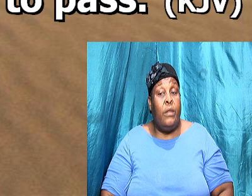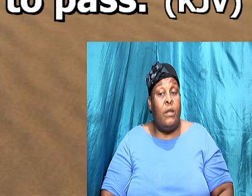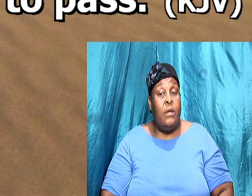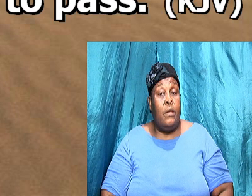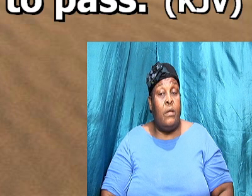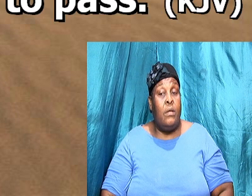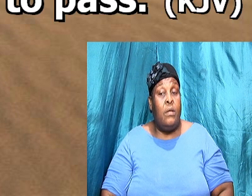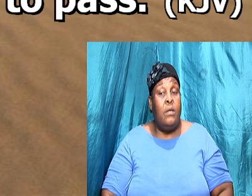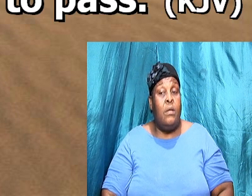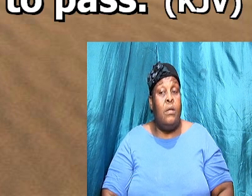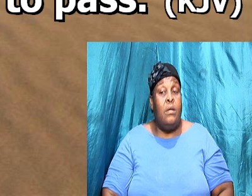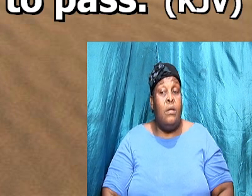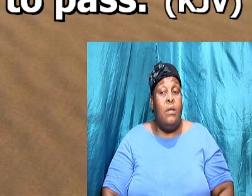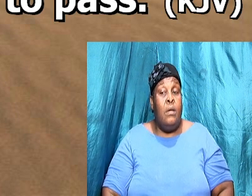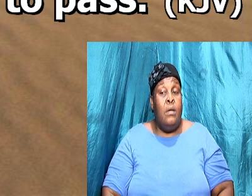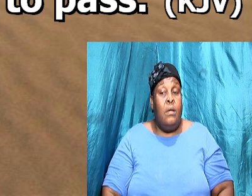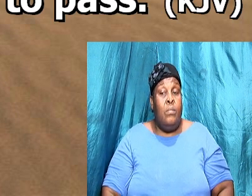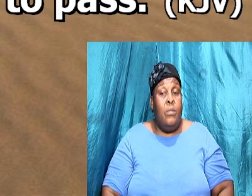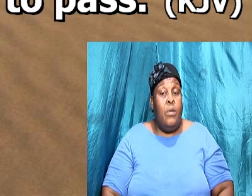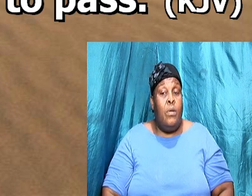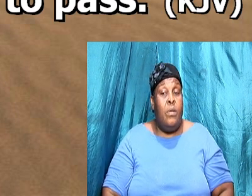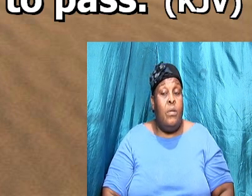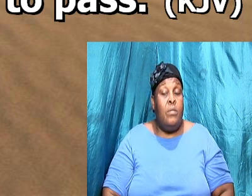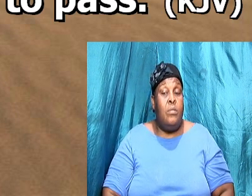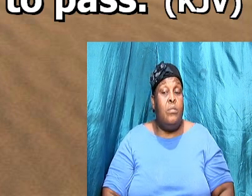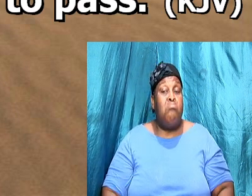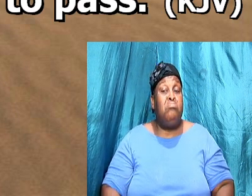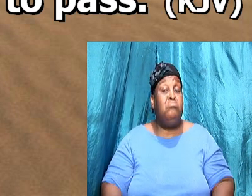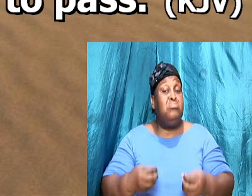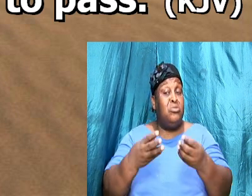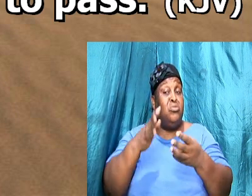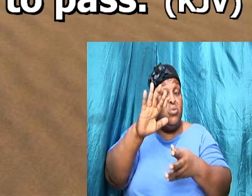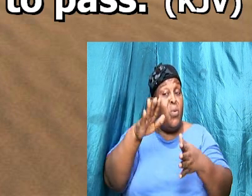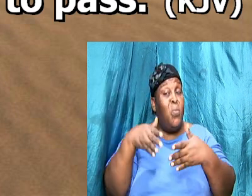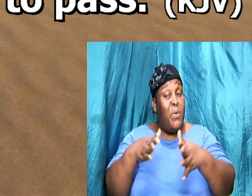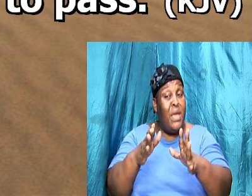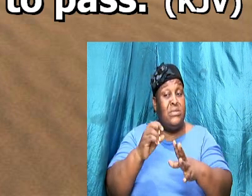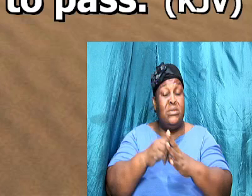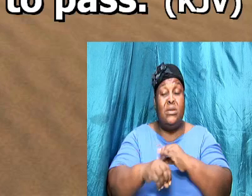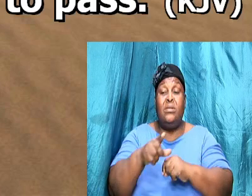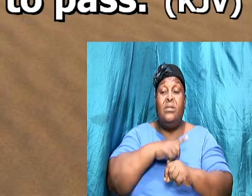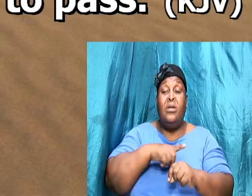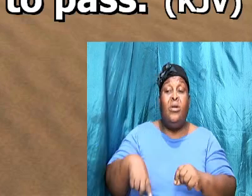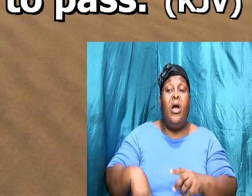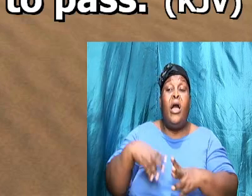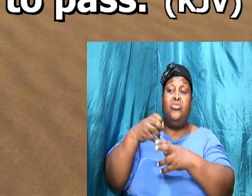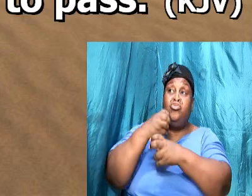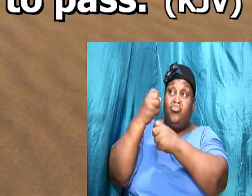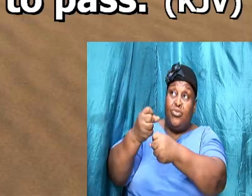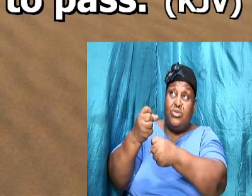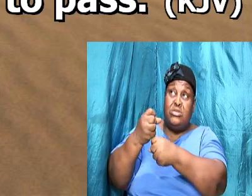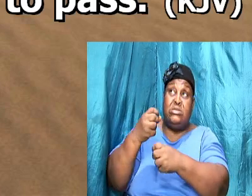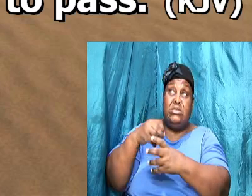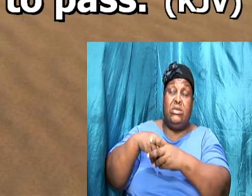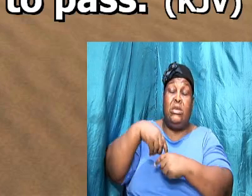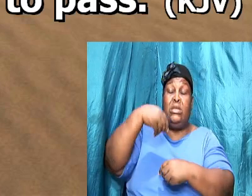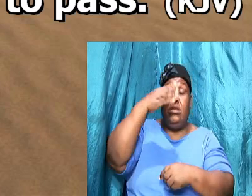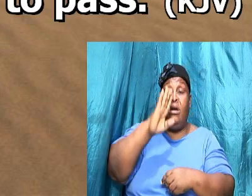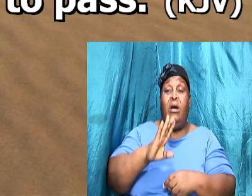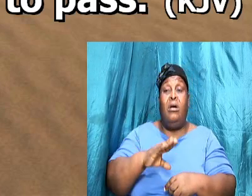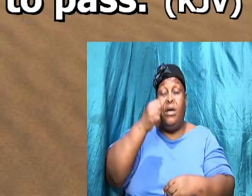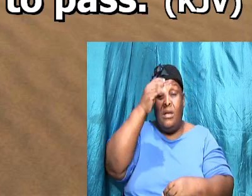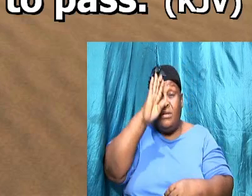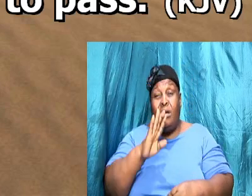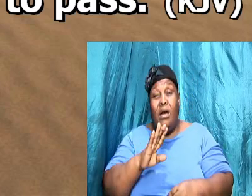trust commit your ways to the Lord trust in him and he will